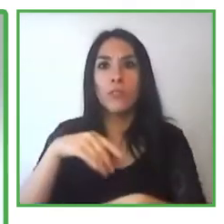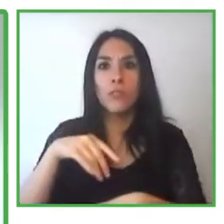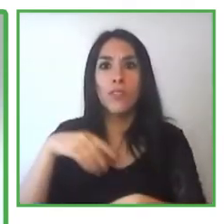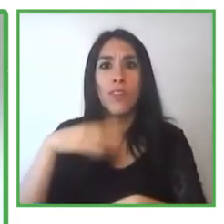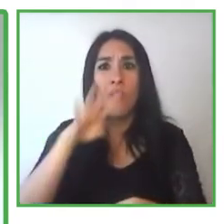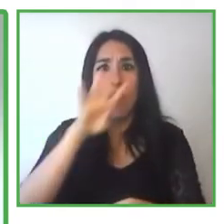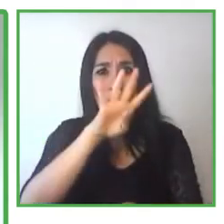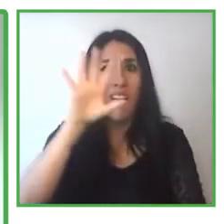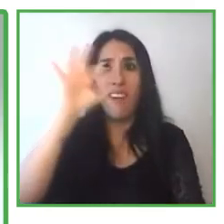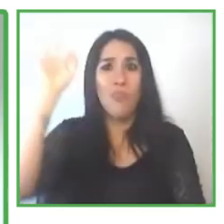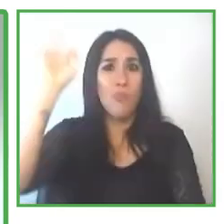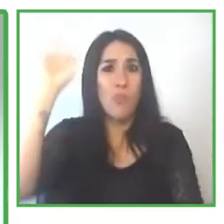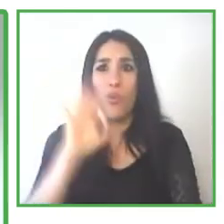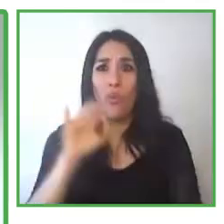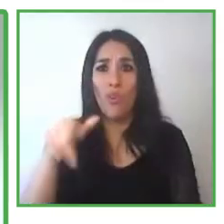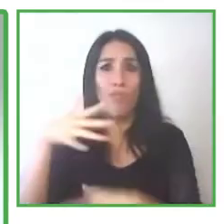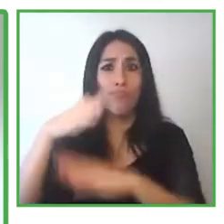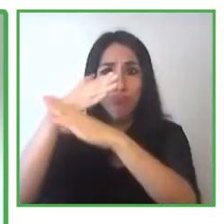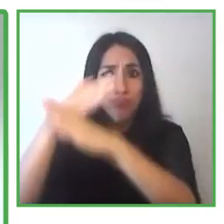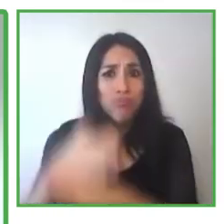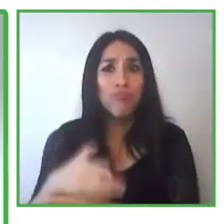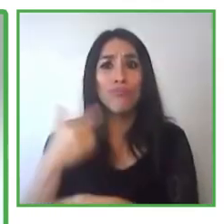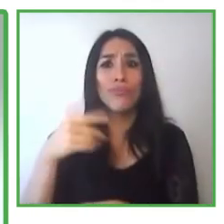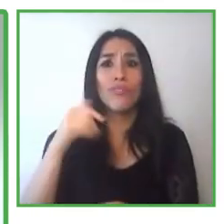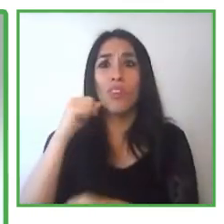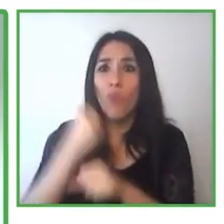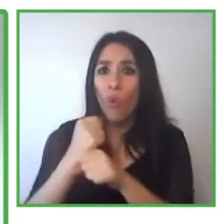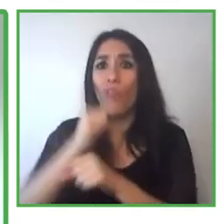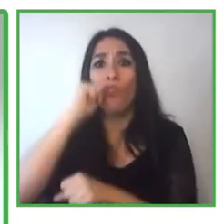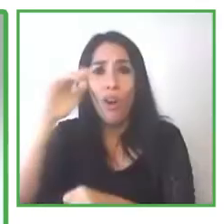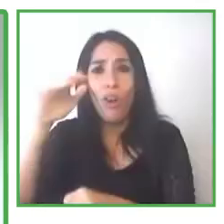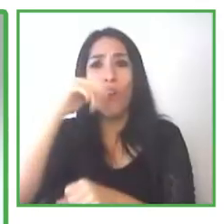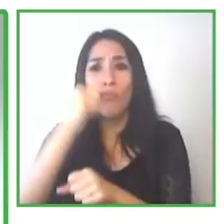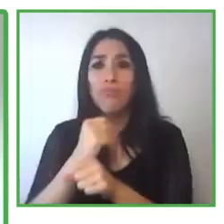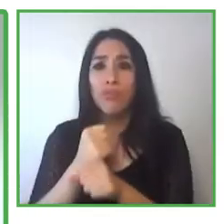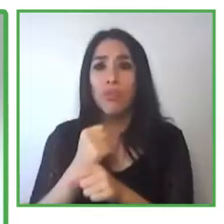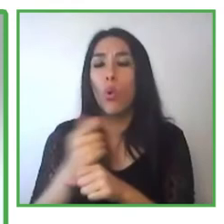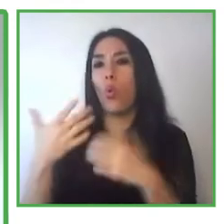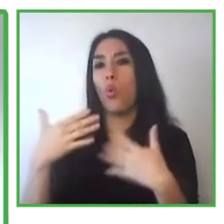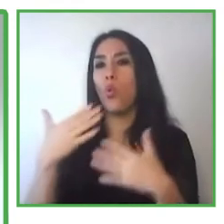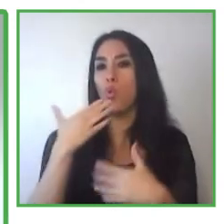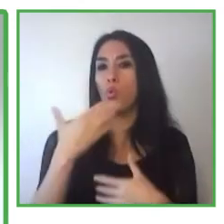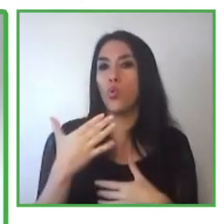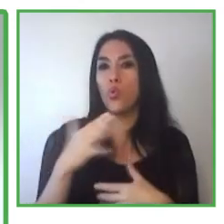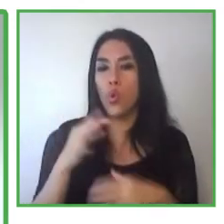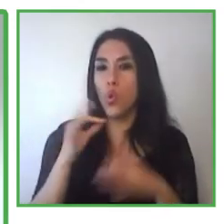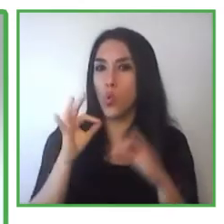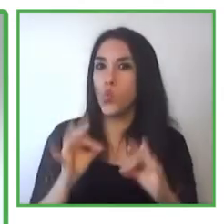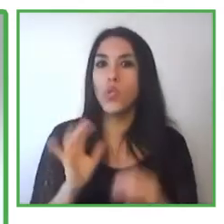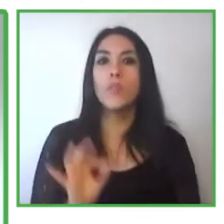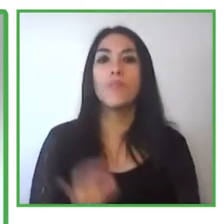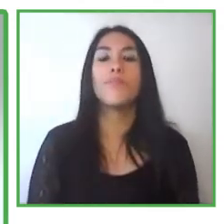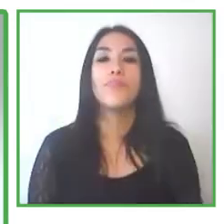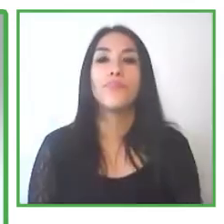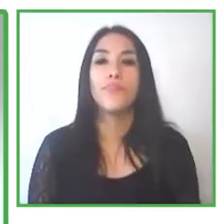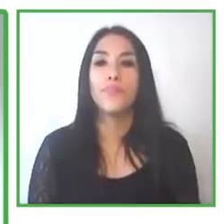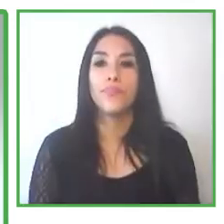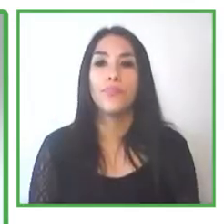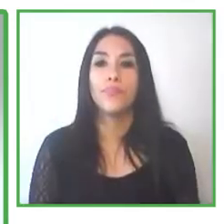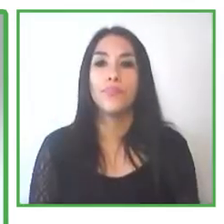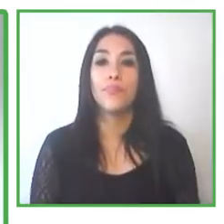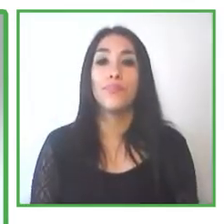inclusion for us. And the big number, the inclusion, and then